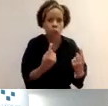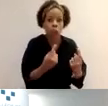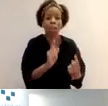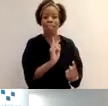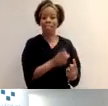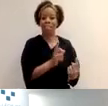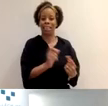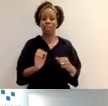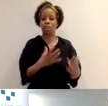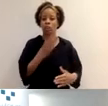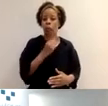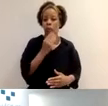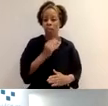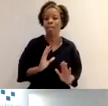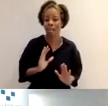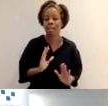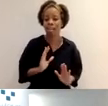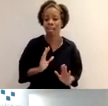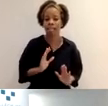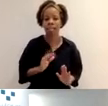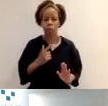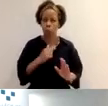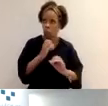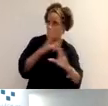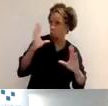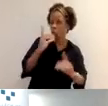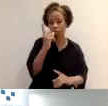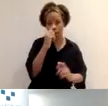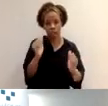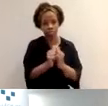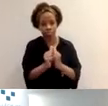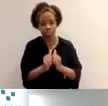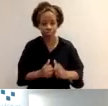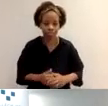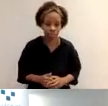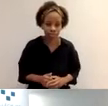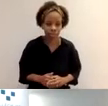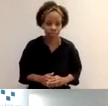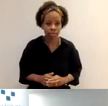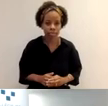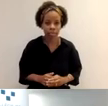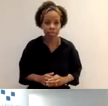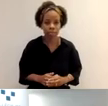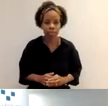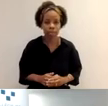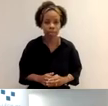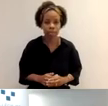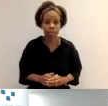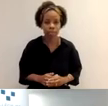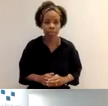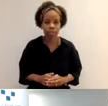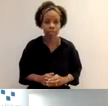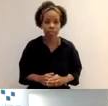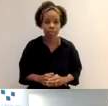just to get you thinking about that and how your CPD impacts them, as well as obviously benefiting yourself. So just